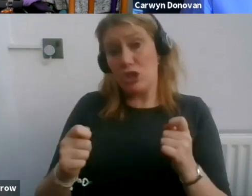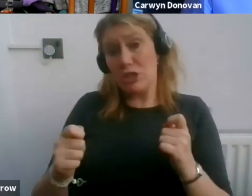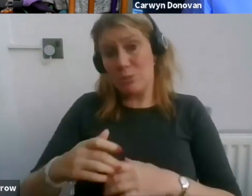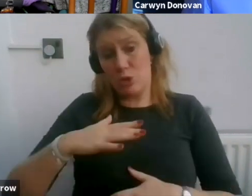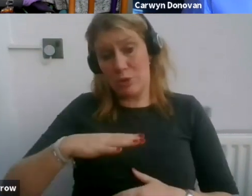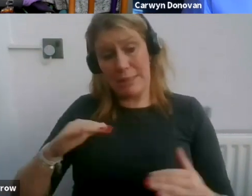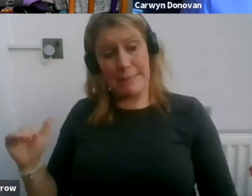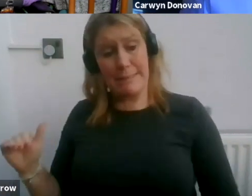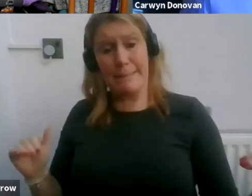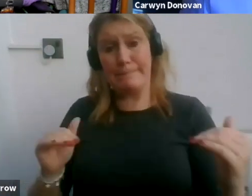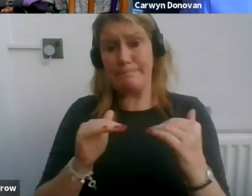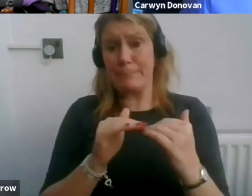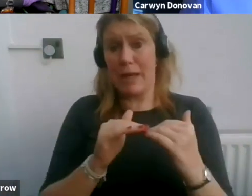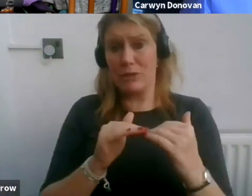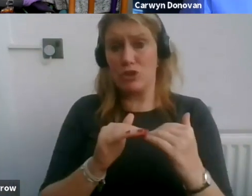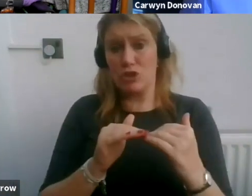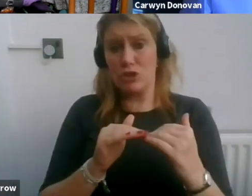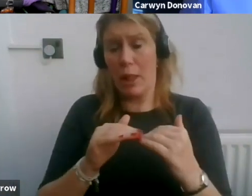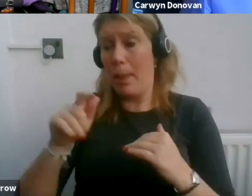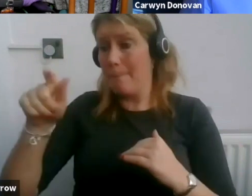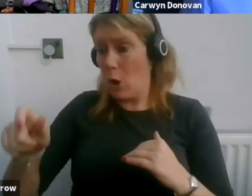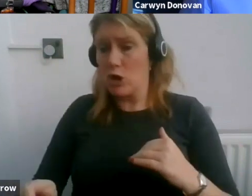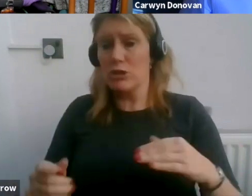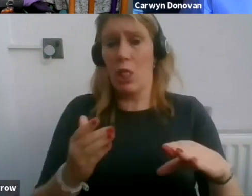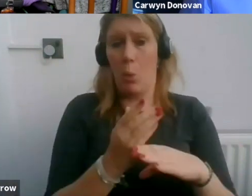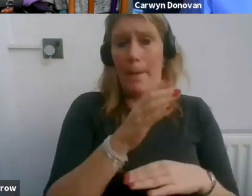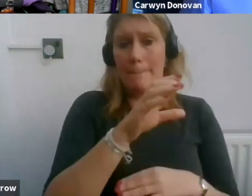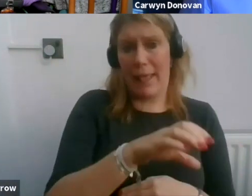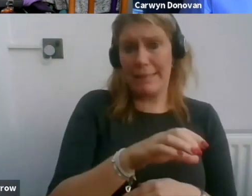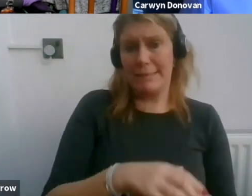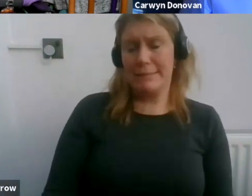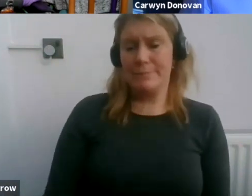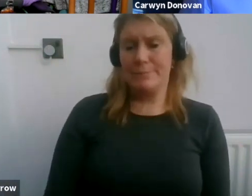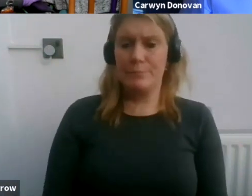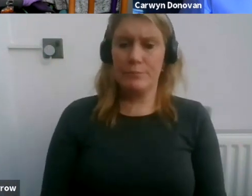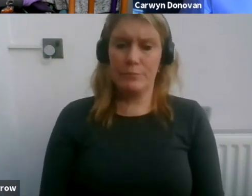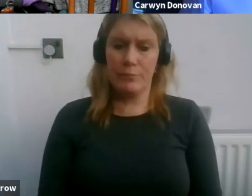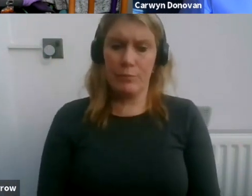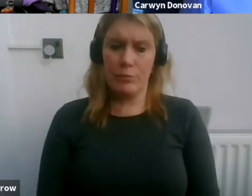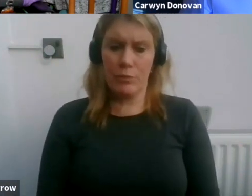place to facilitate this and to facilitate, you know,